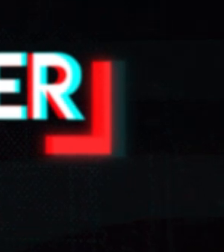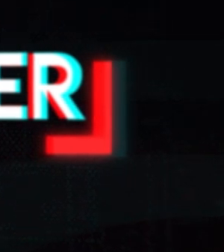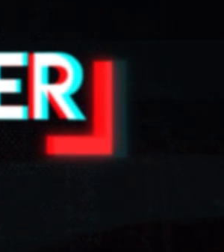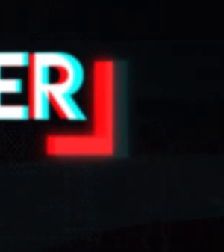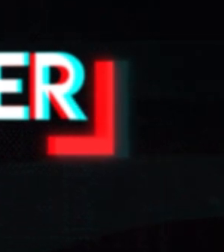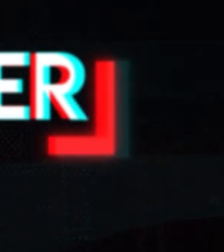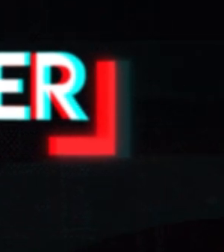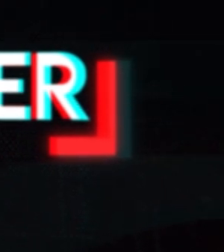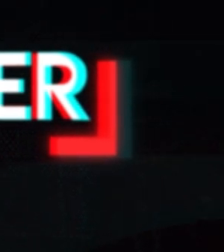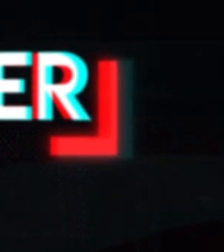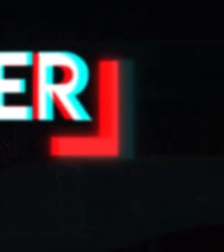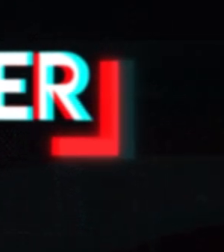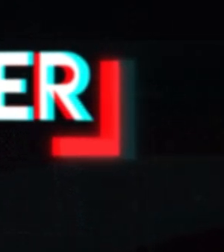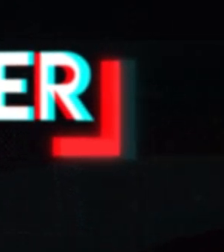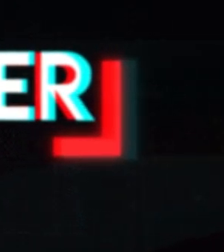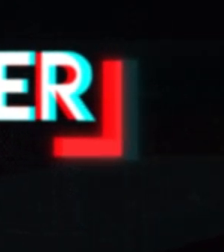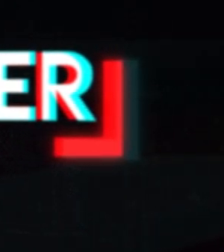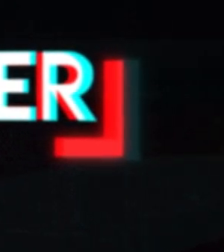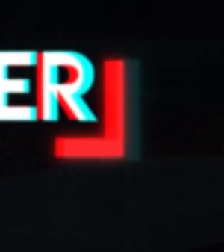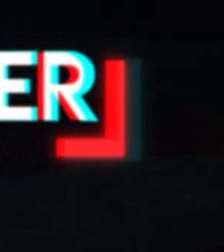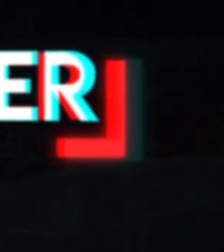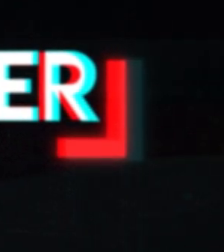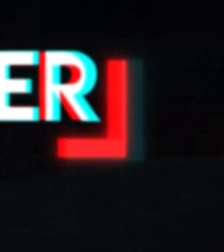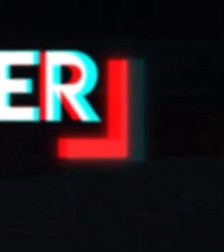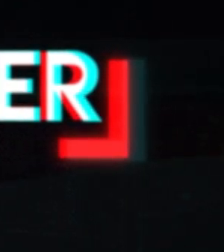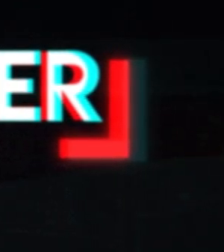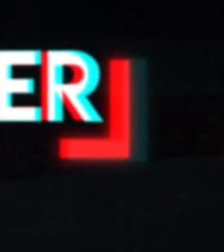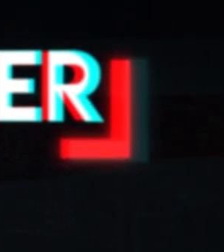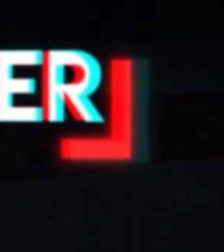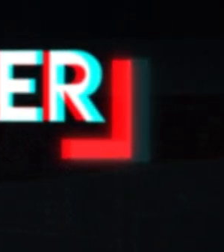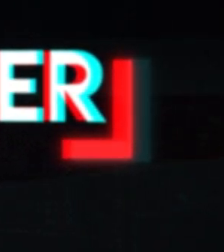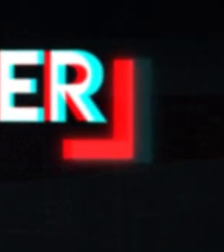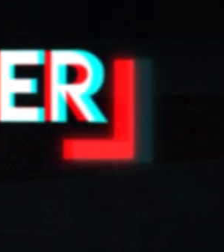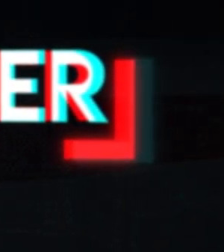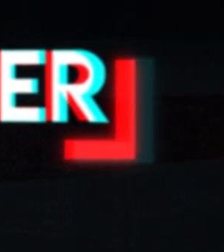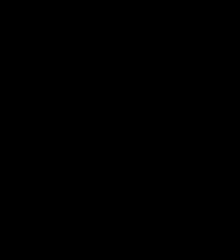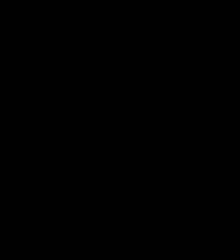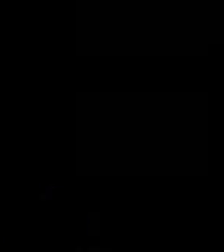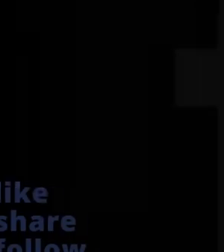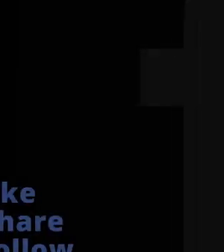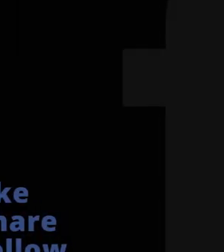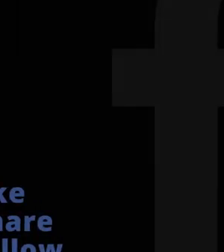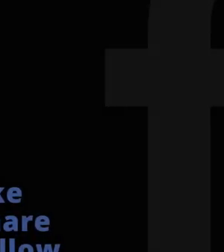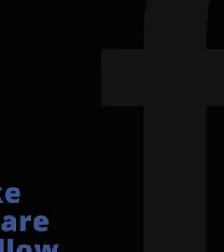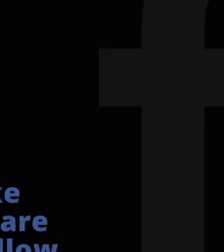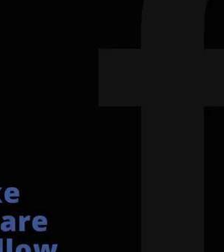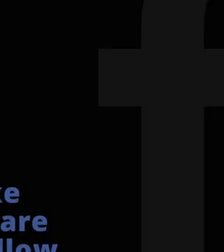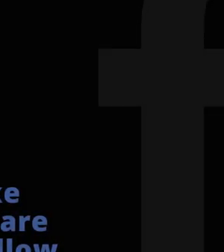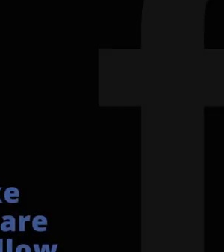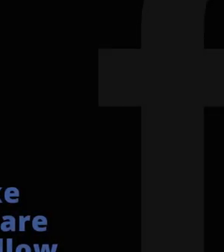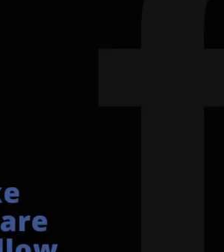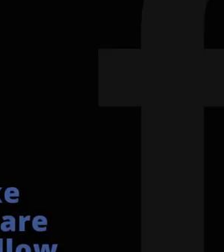Also, if this been and that with a difference